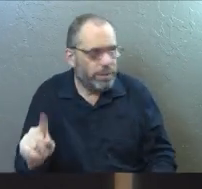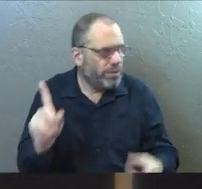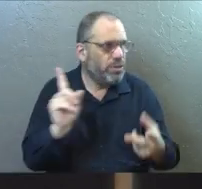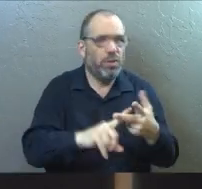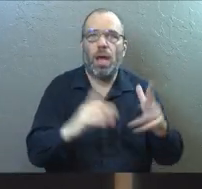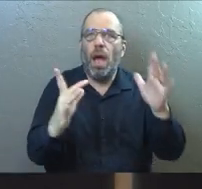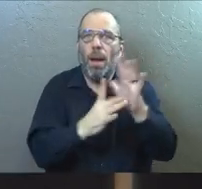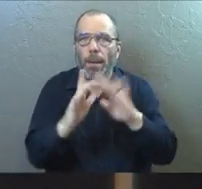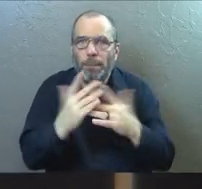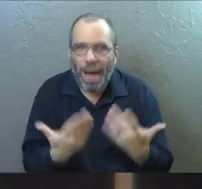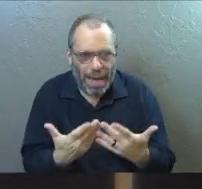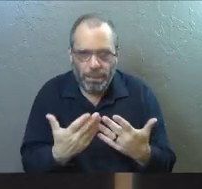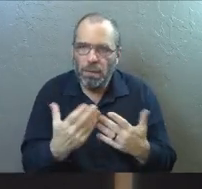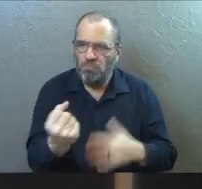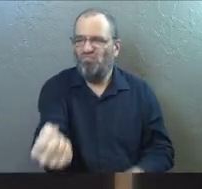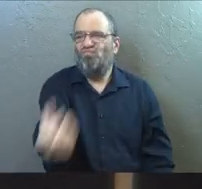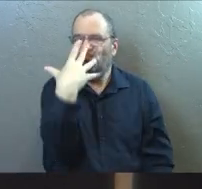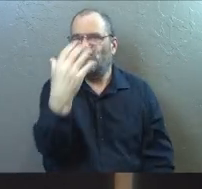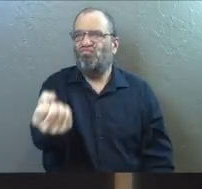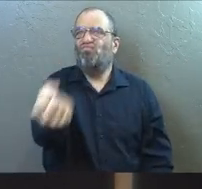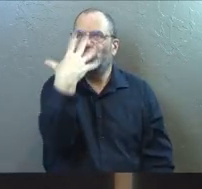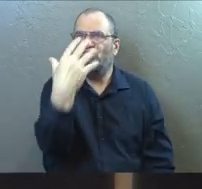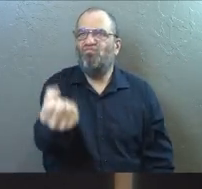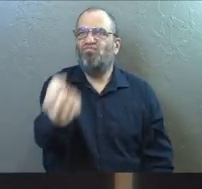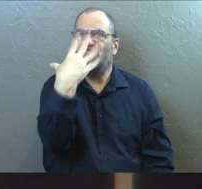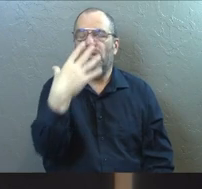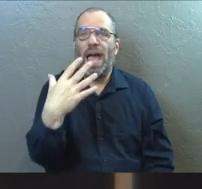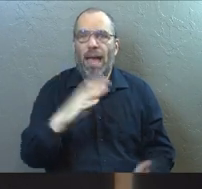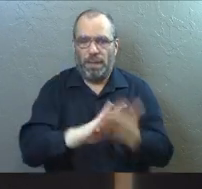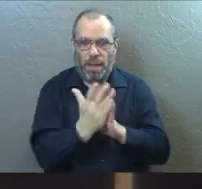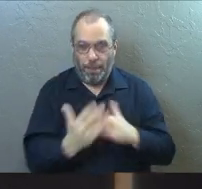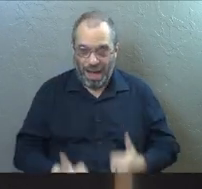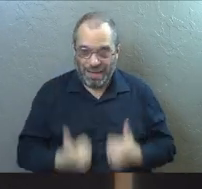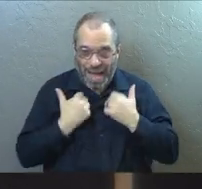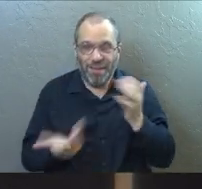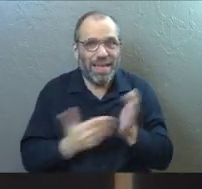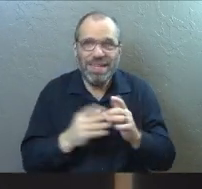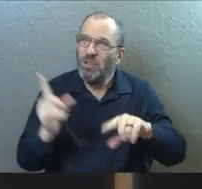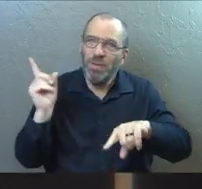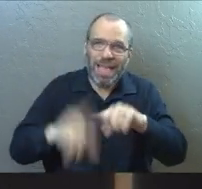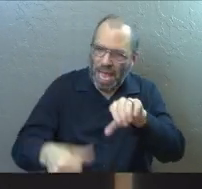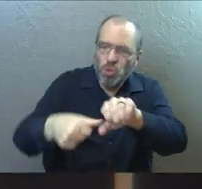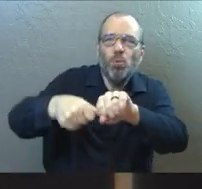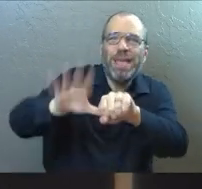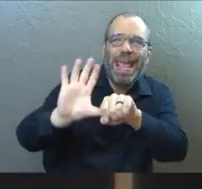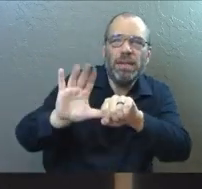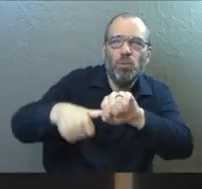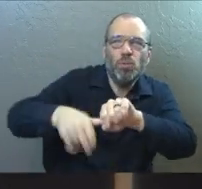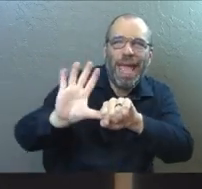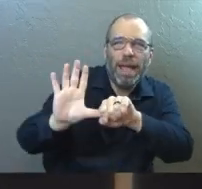can't throw Bible at yourself and suddenly expect to be alive again. You can't.